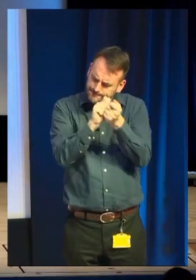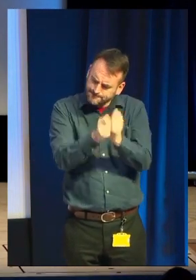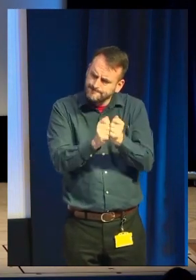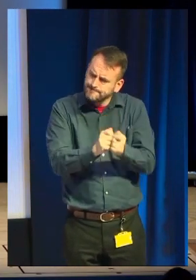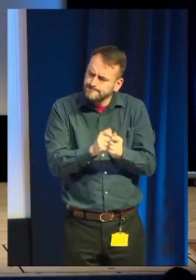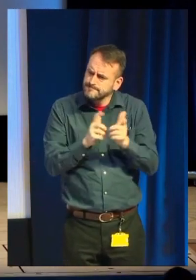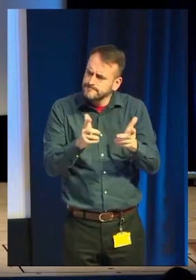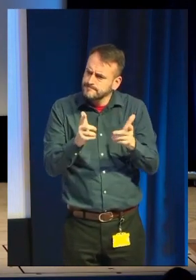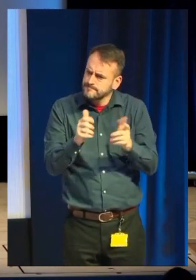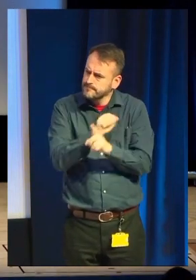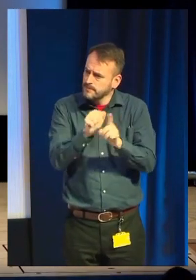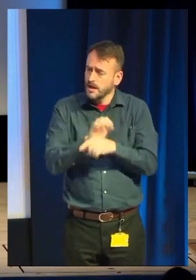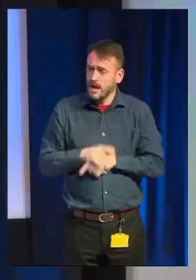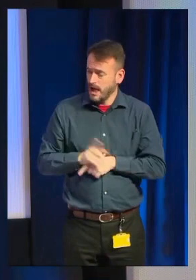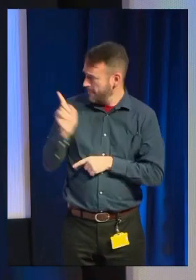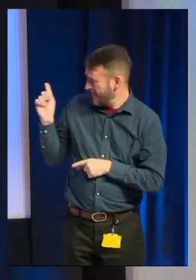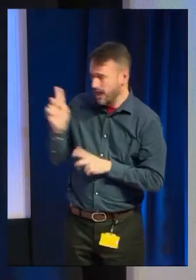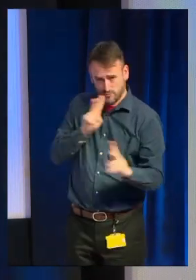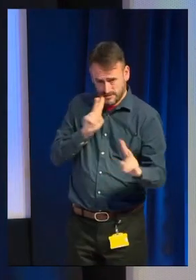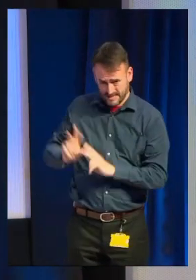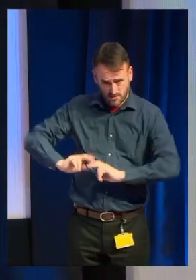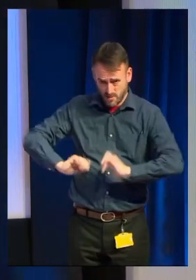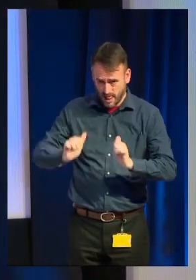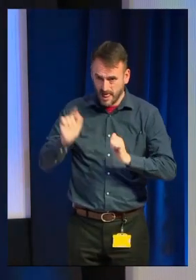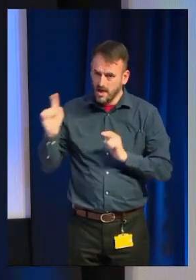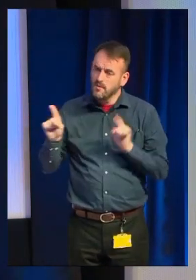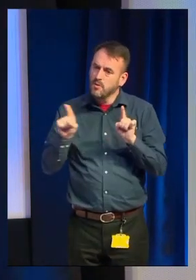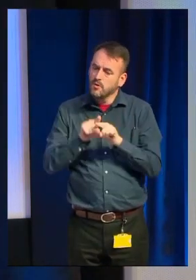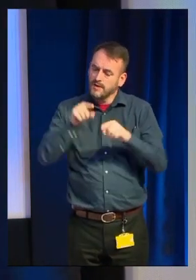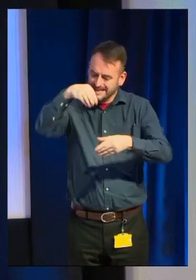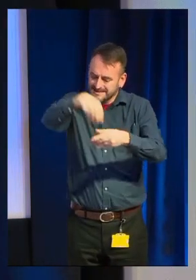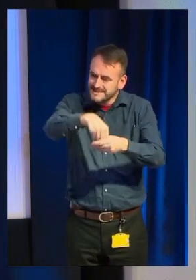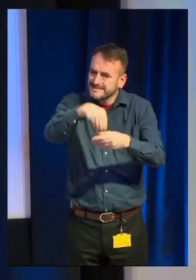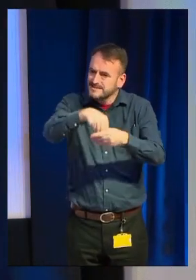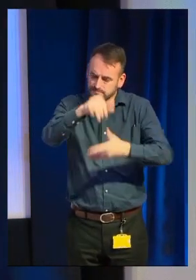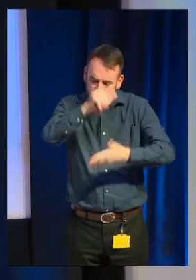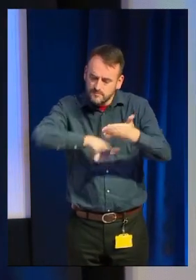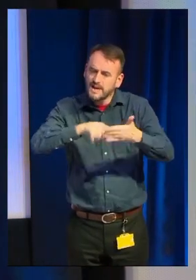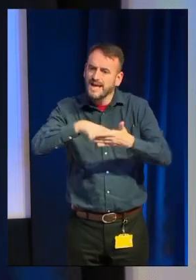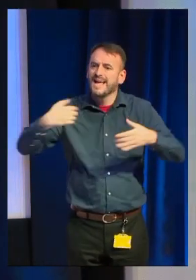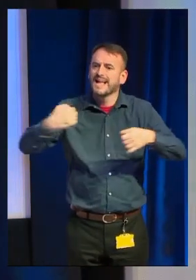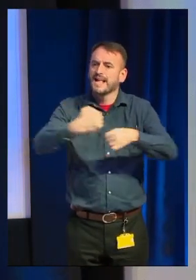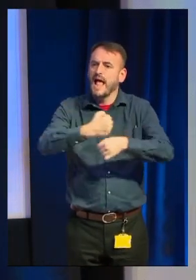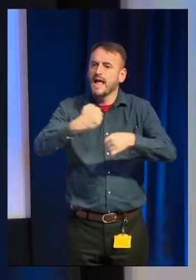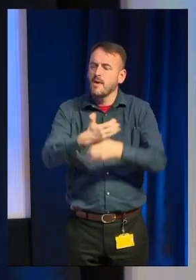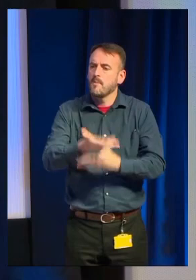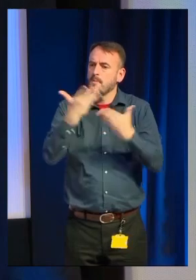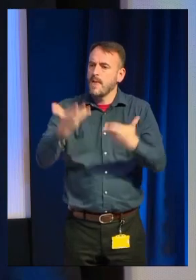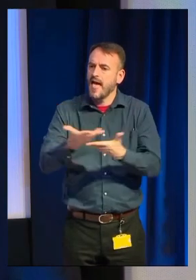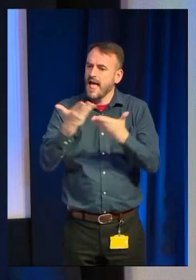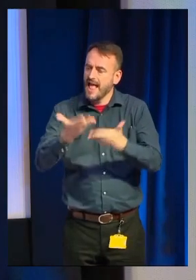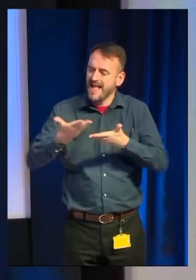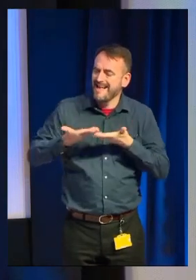can't quite see it there, but we add gameplay GIFs into the copy on the store page to illustrate exactly